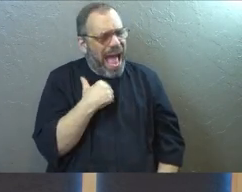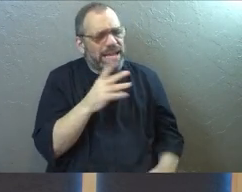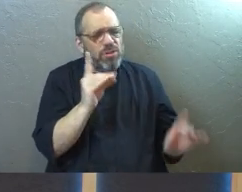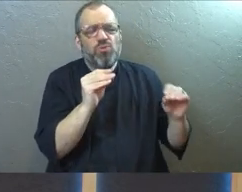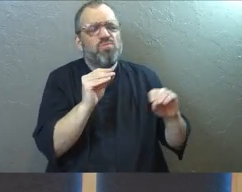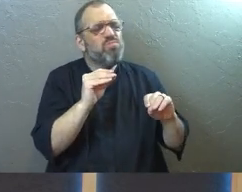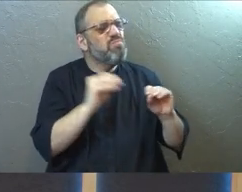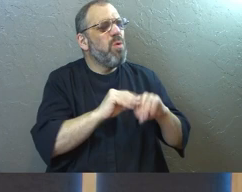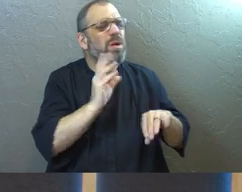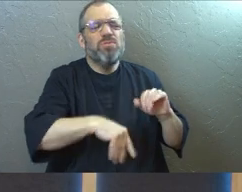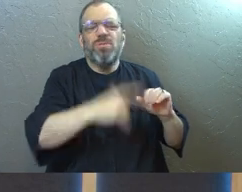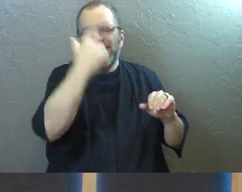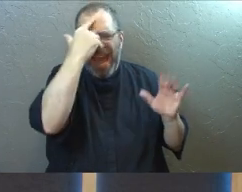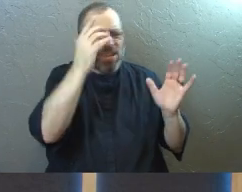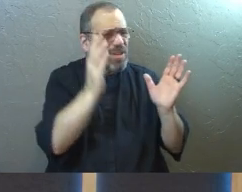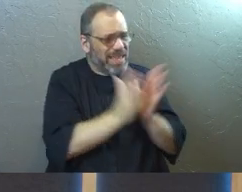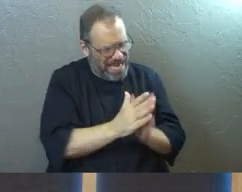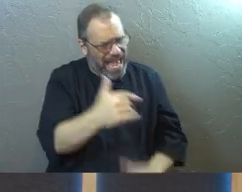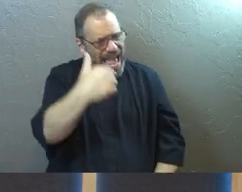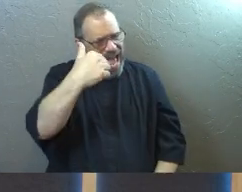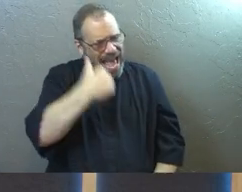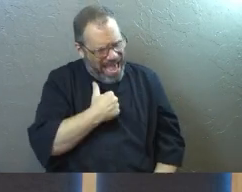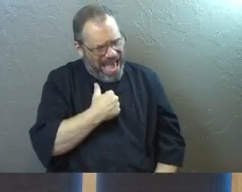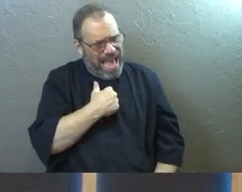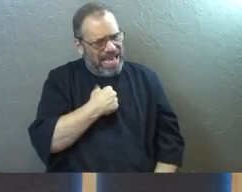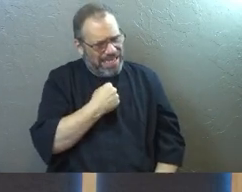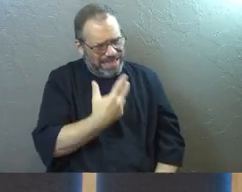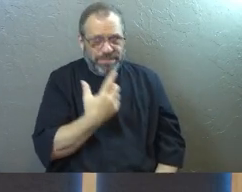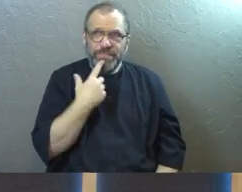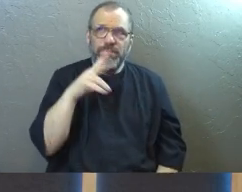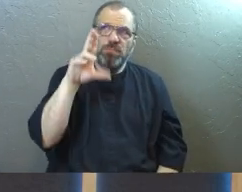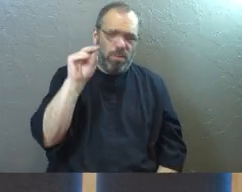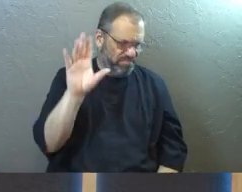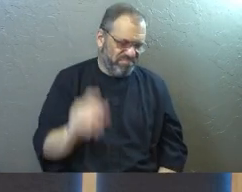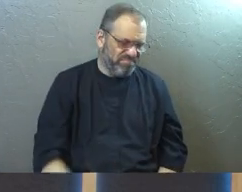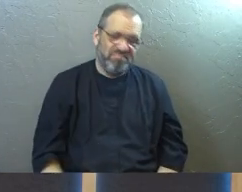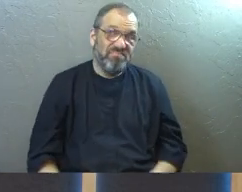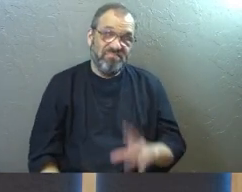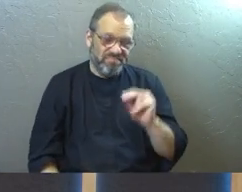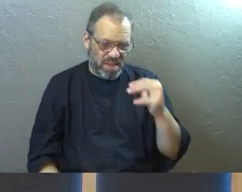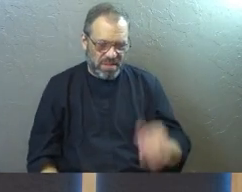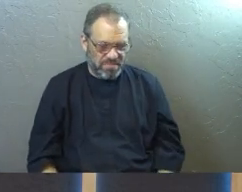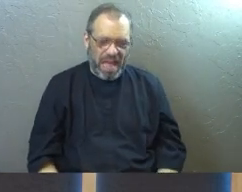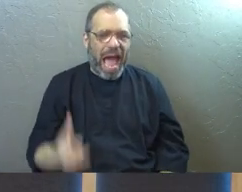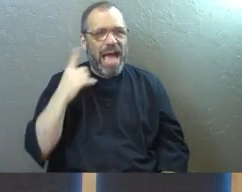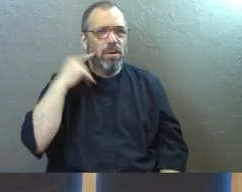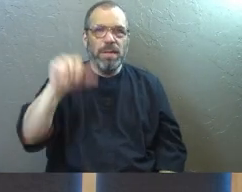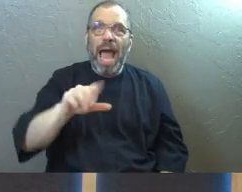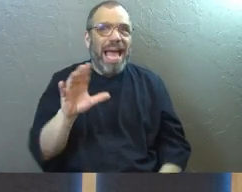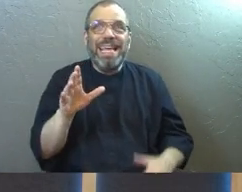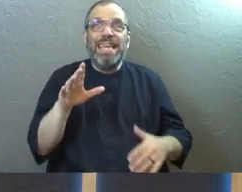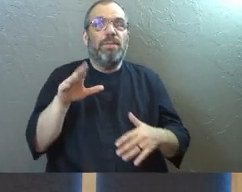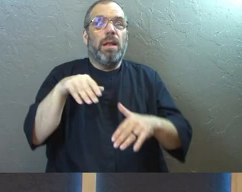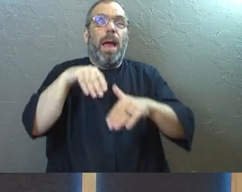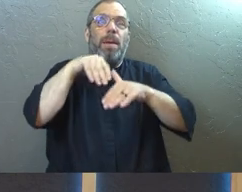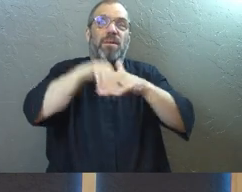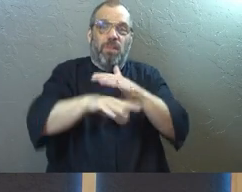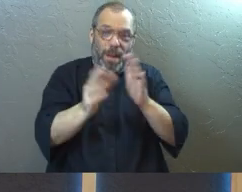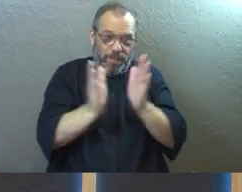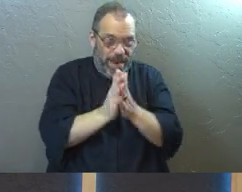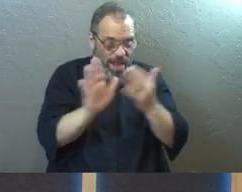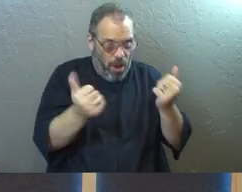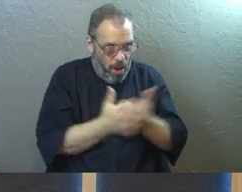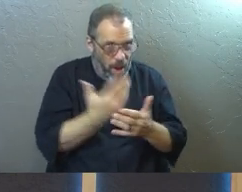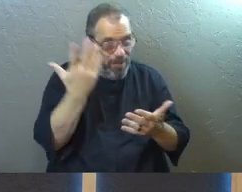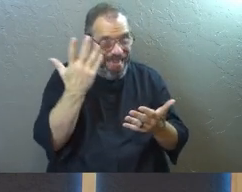infinitely more than you could ask or imagine. I constantly am saying no for God. And I'm walking in. before I even get to the prayer, I've